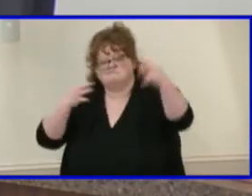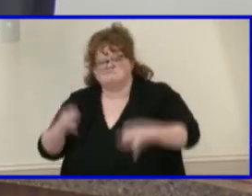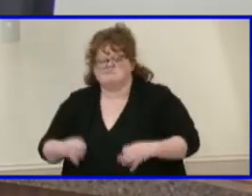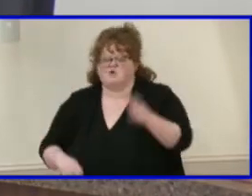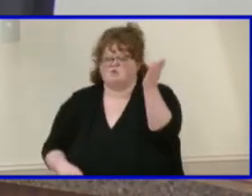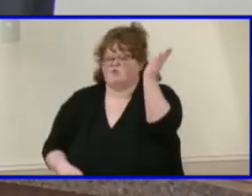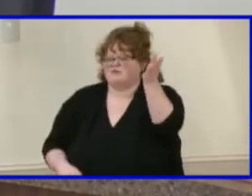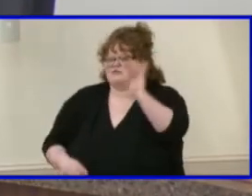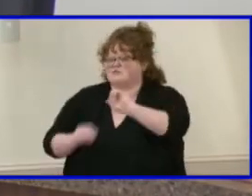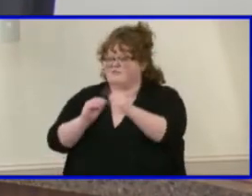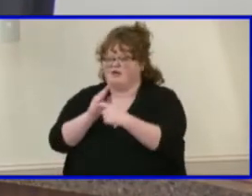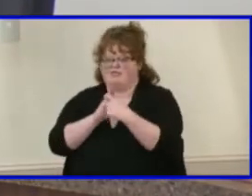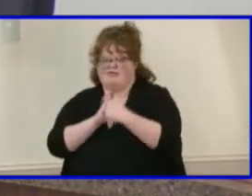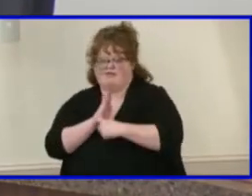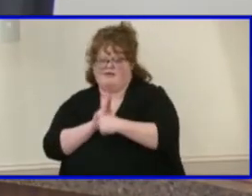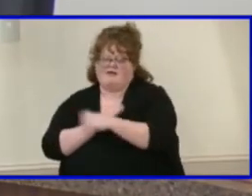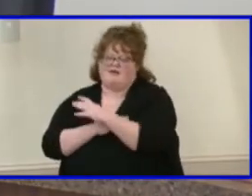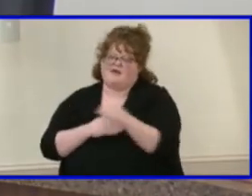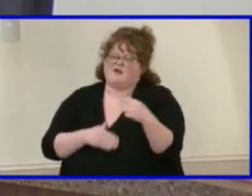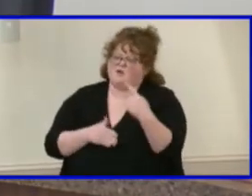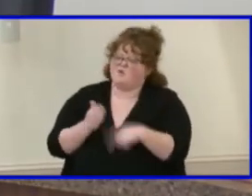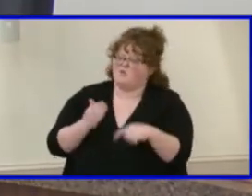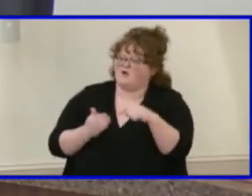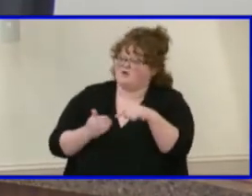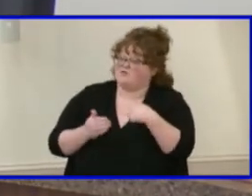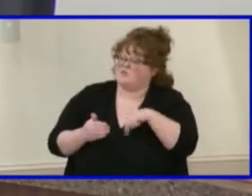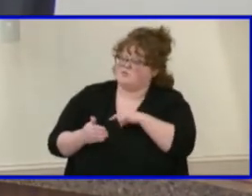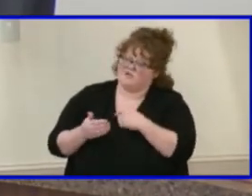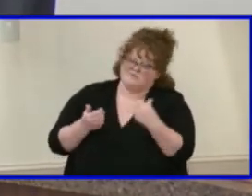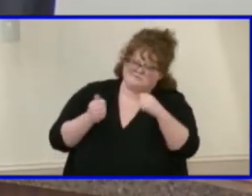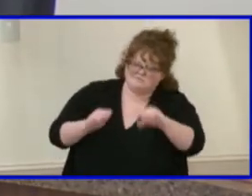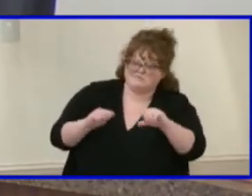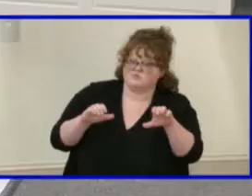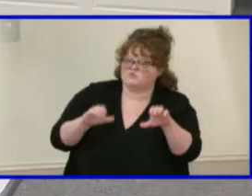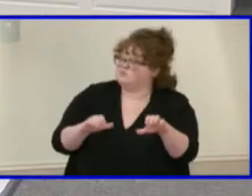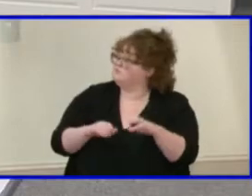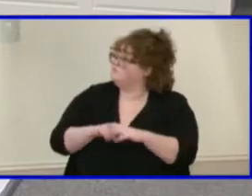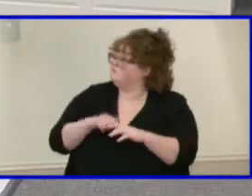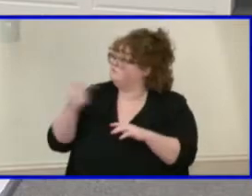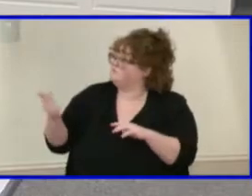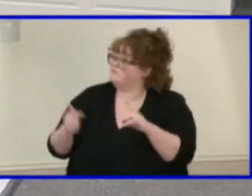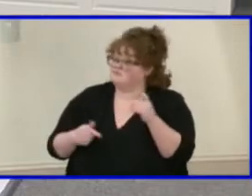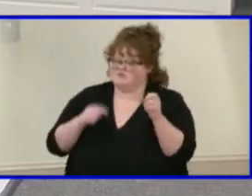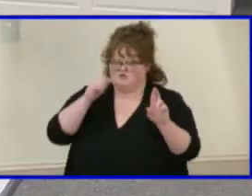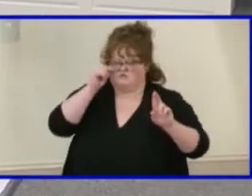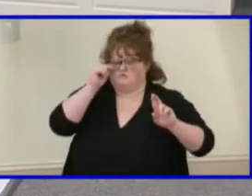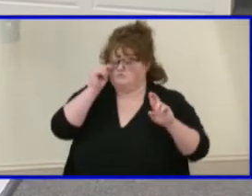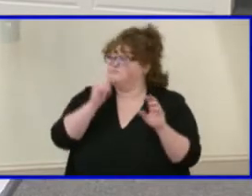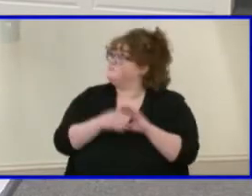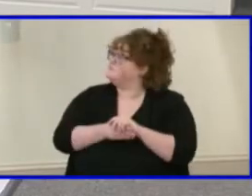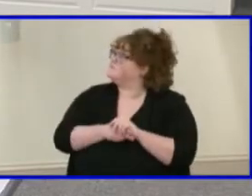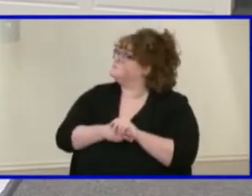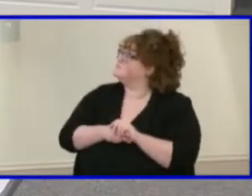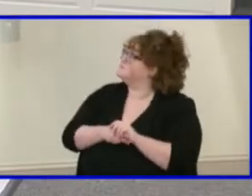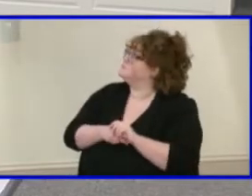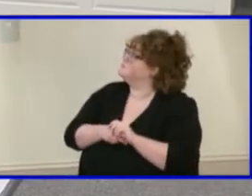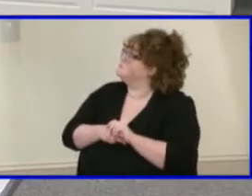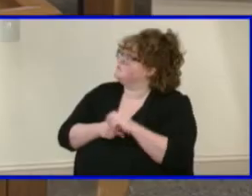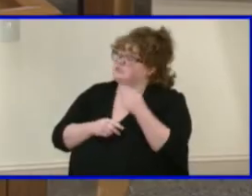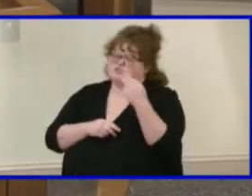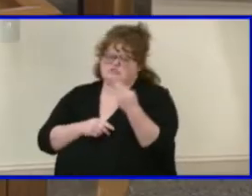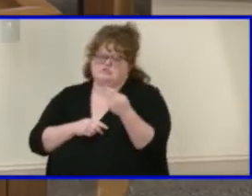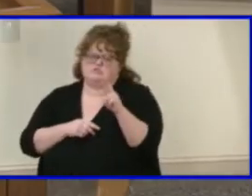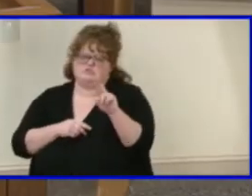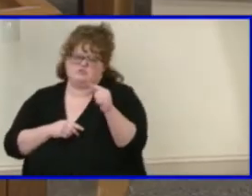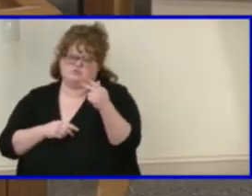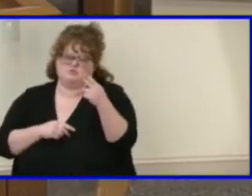our guide and the efforts therein. And Dr. Hughes is going to kick off that presentation. Okay. Thank you. Good afternoon, Chairman Cooper,